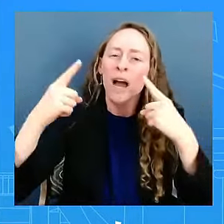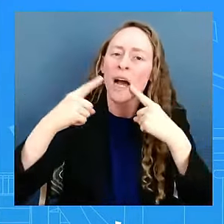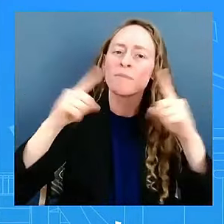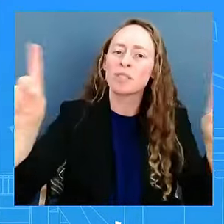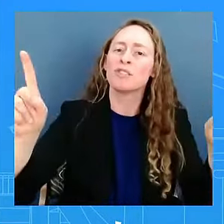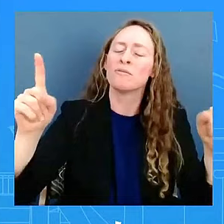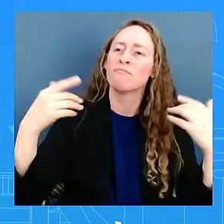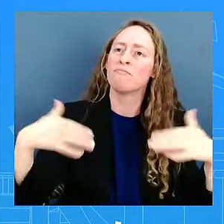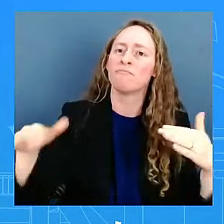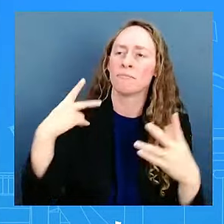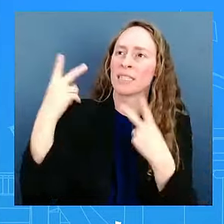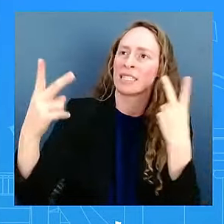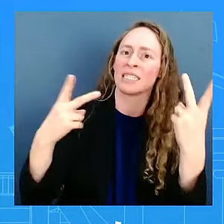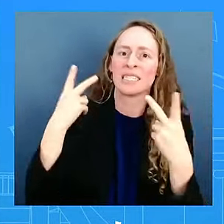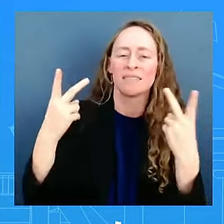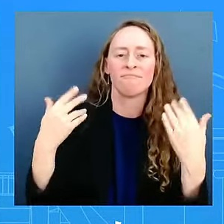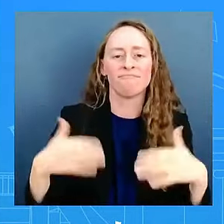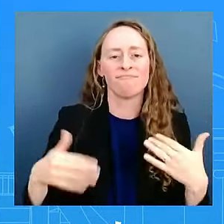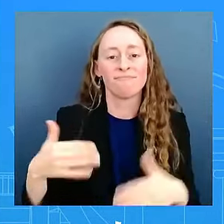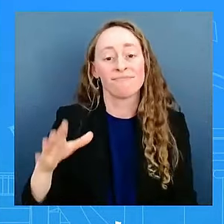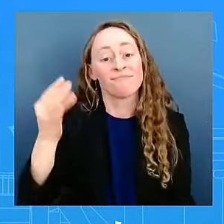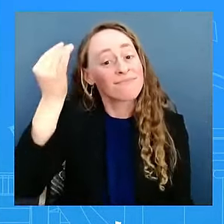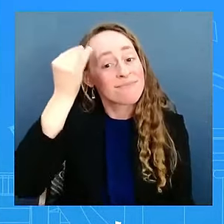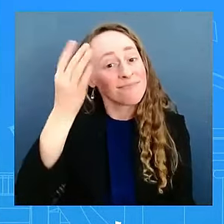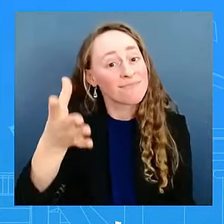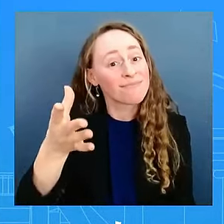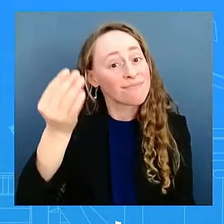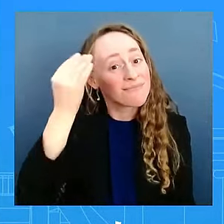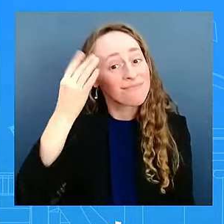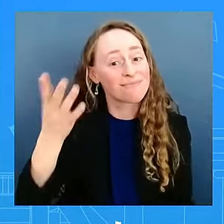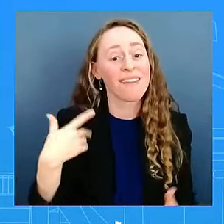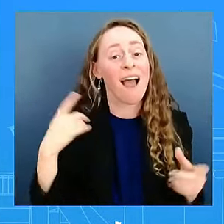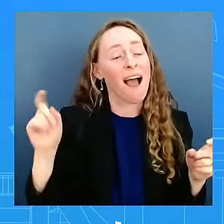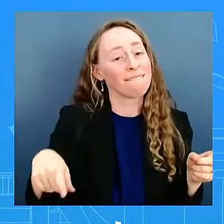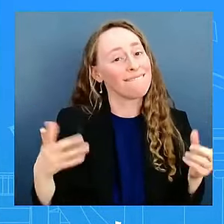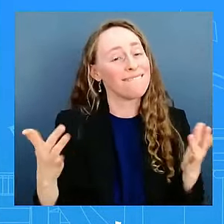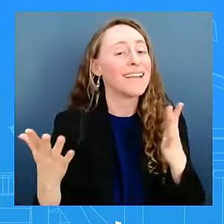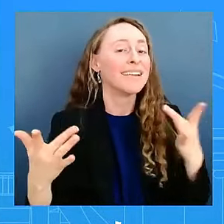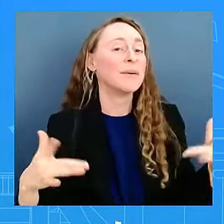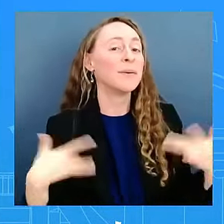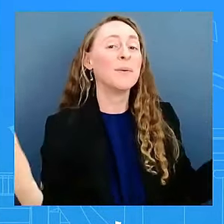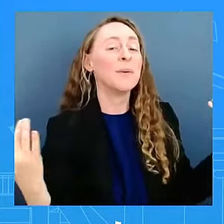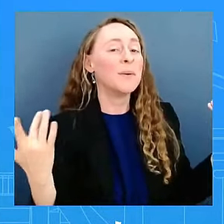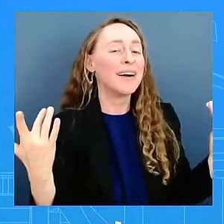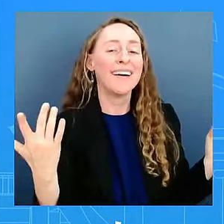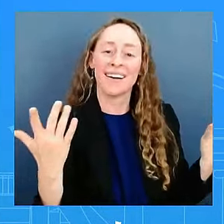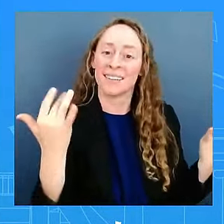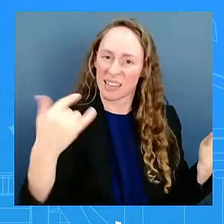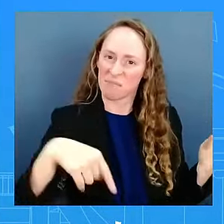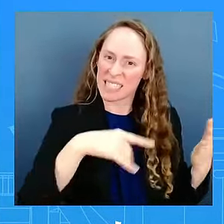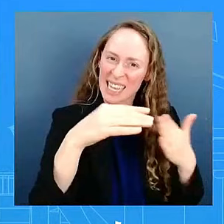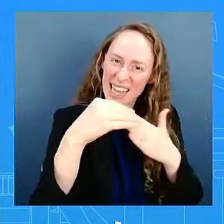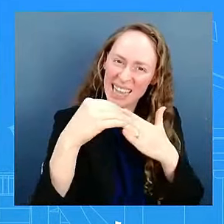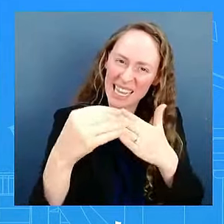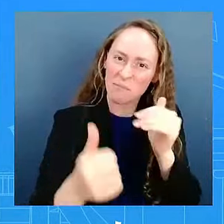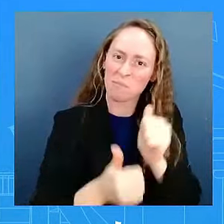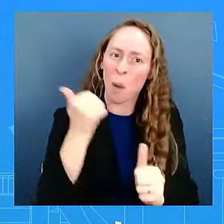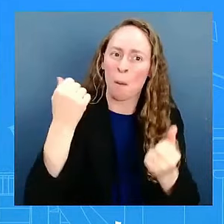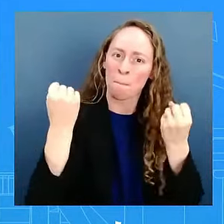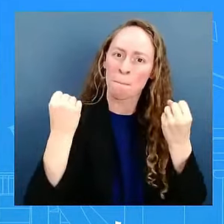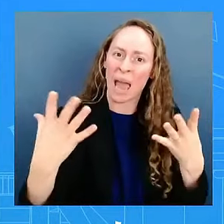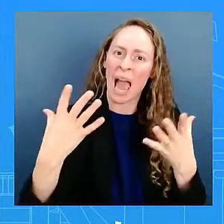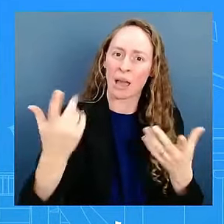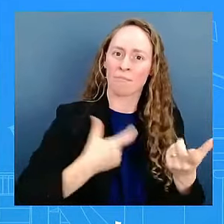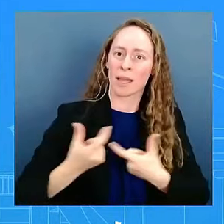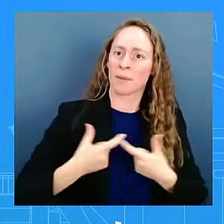also currently leading the Olympic Games with the most medals. As the first lady said ahead of the opening